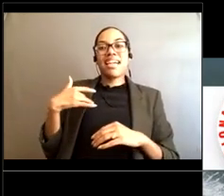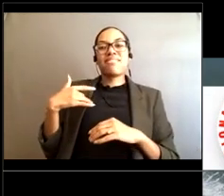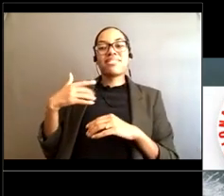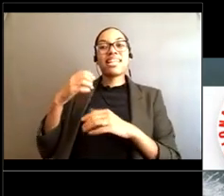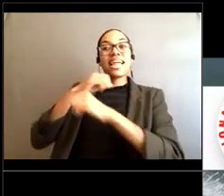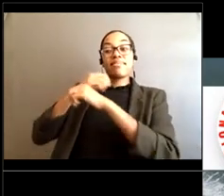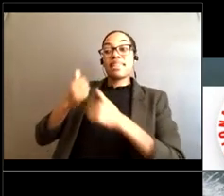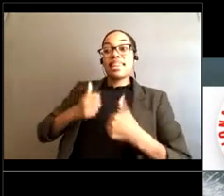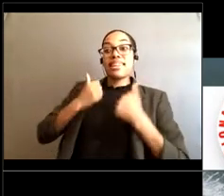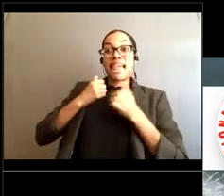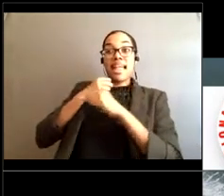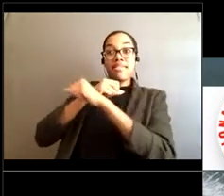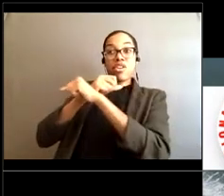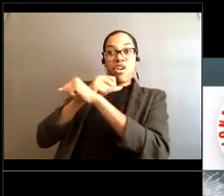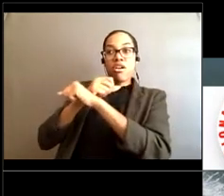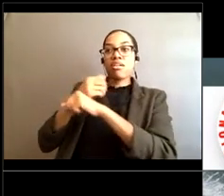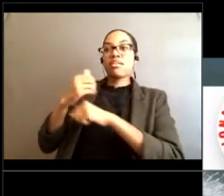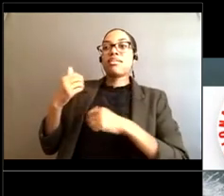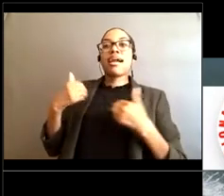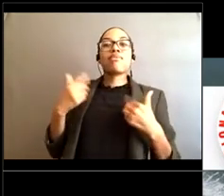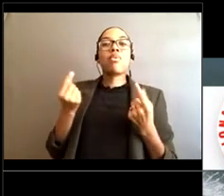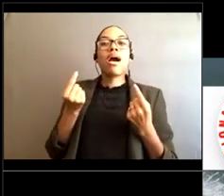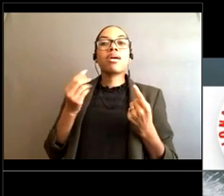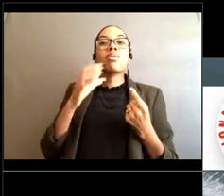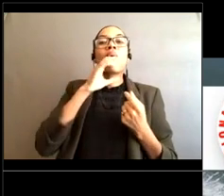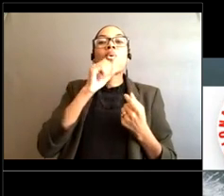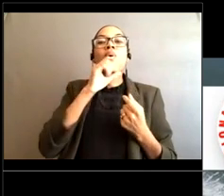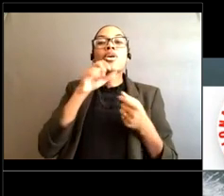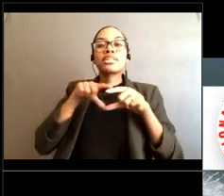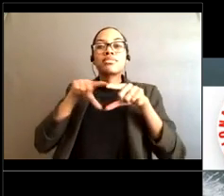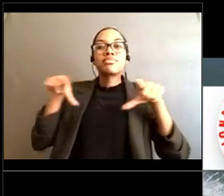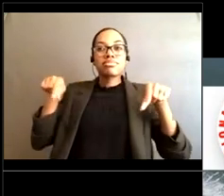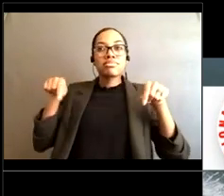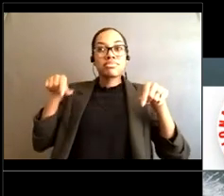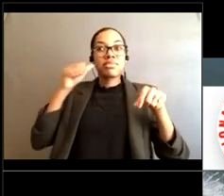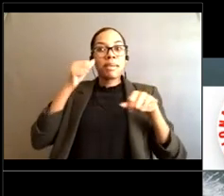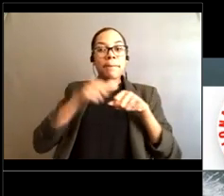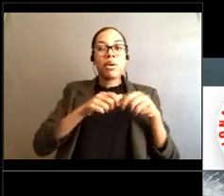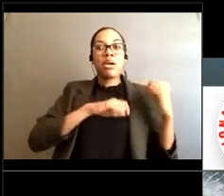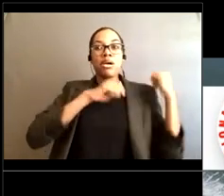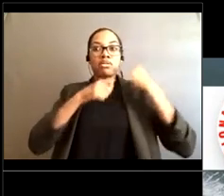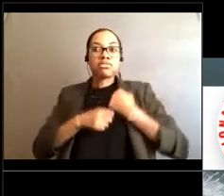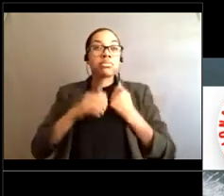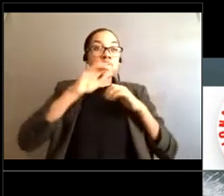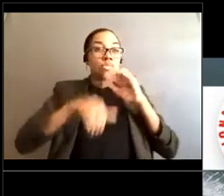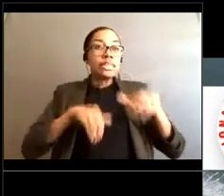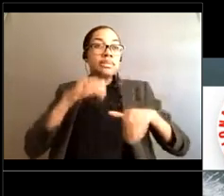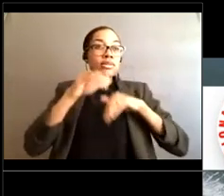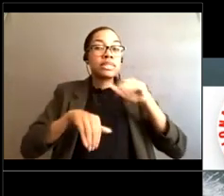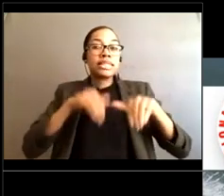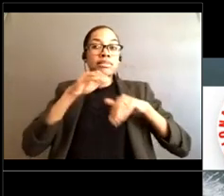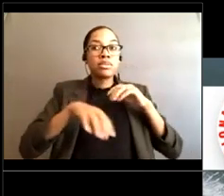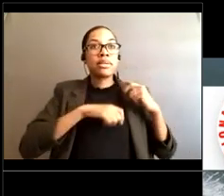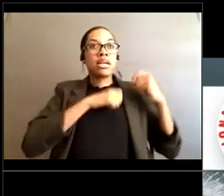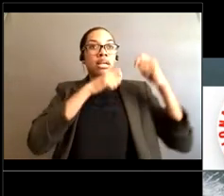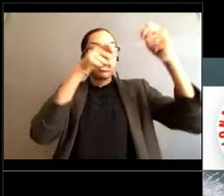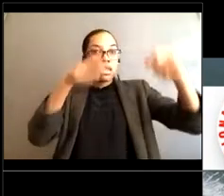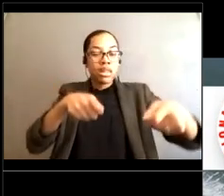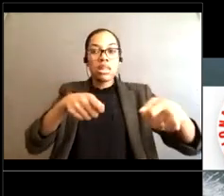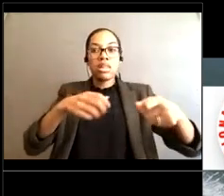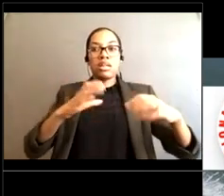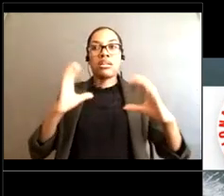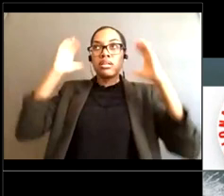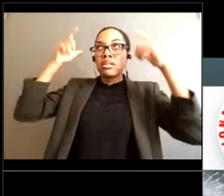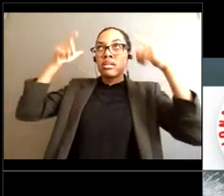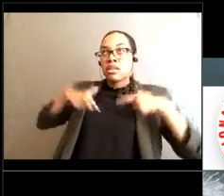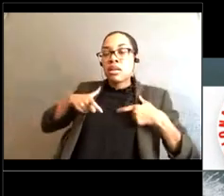hand that cam can over to the person in distress So they don't pull the lifeguard underwater so that I think that's the biggest